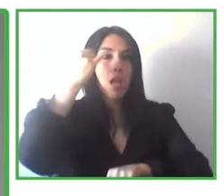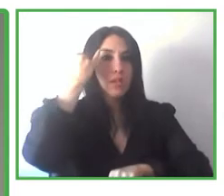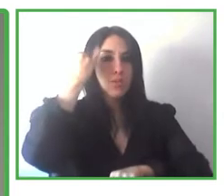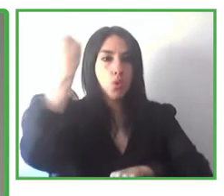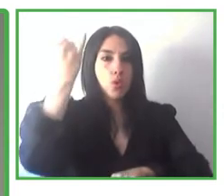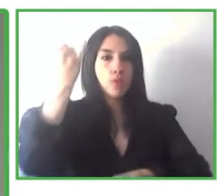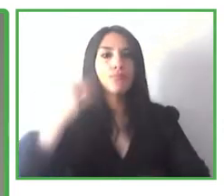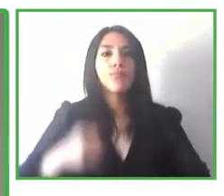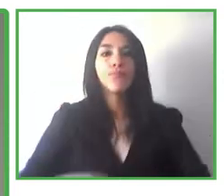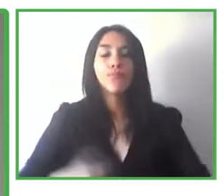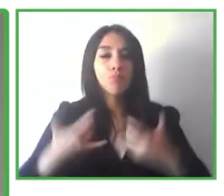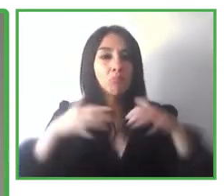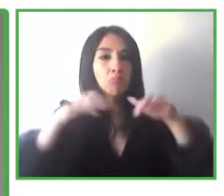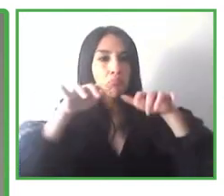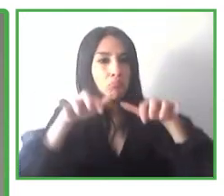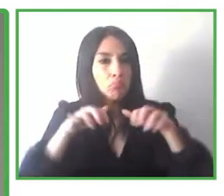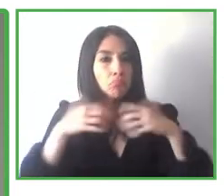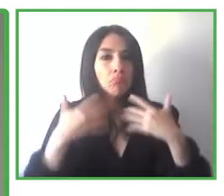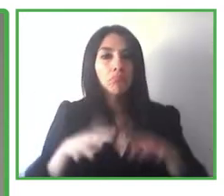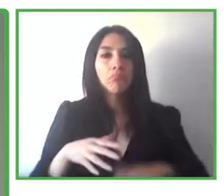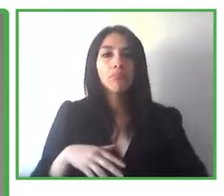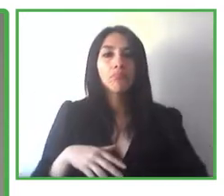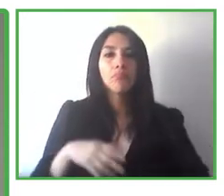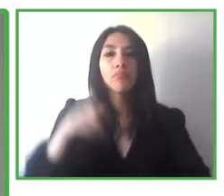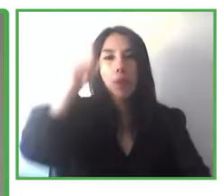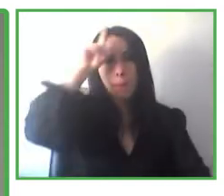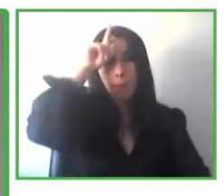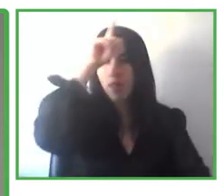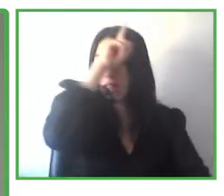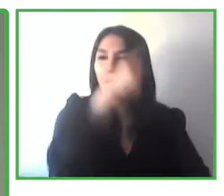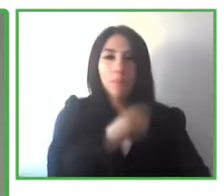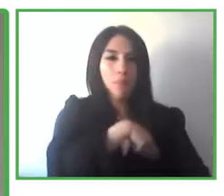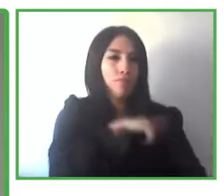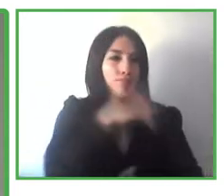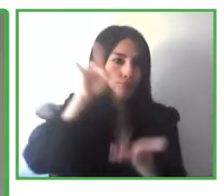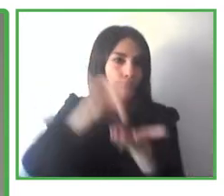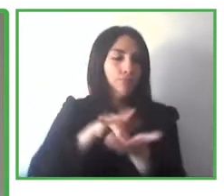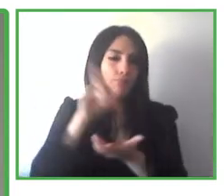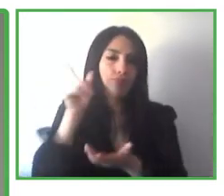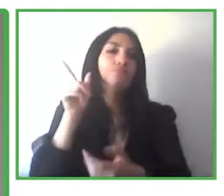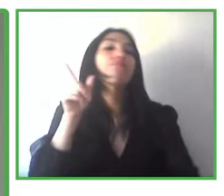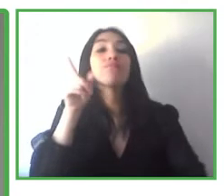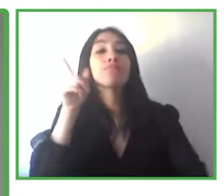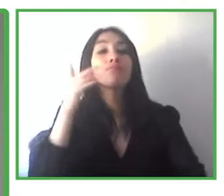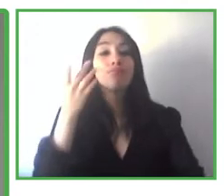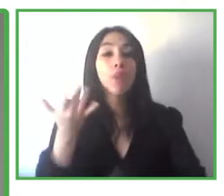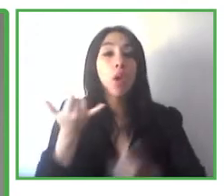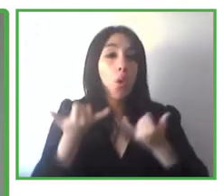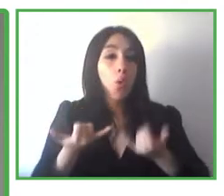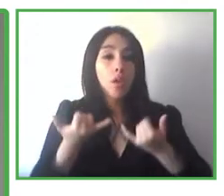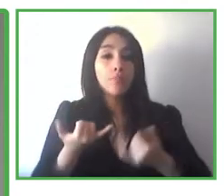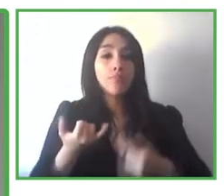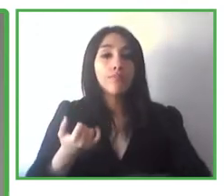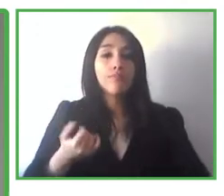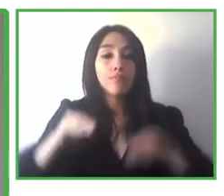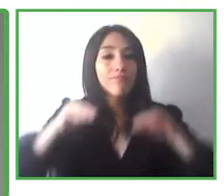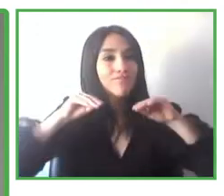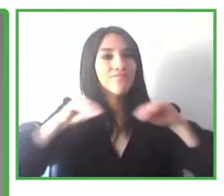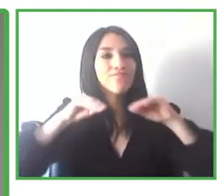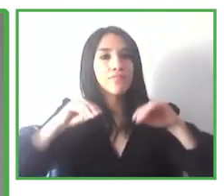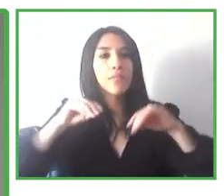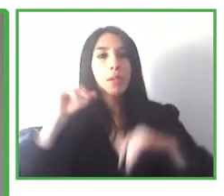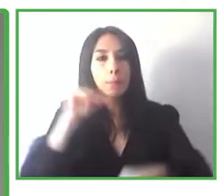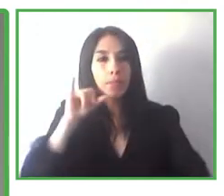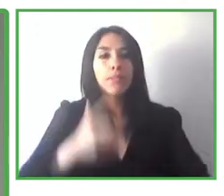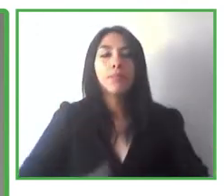the University Carlos III from Madrid. And from 2019, he is a digital manager and director of